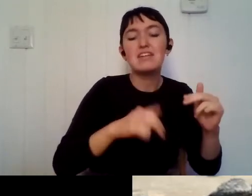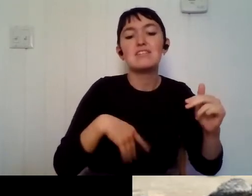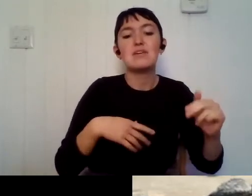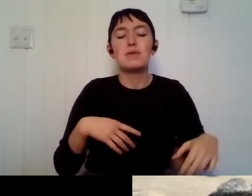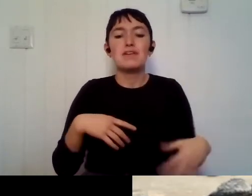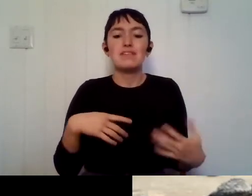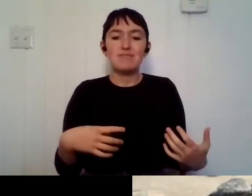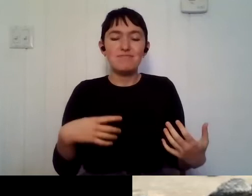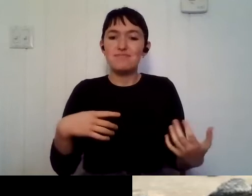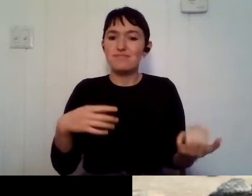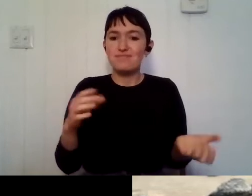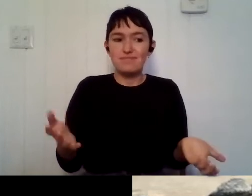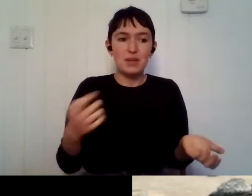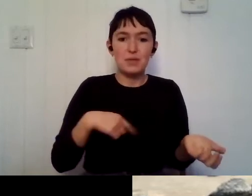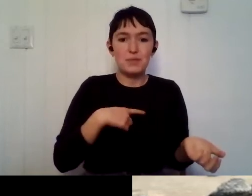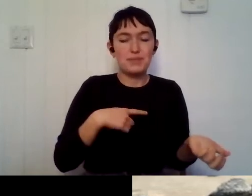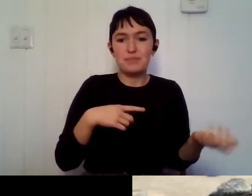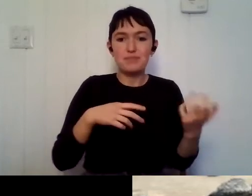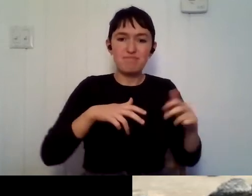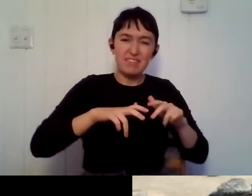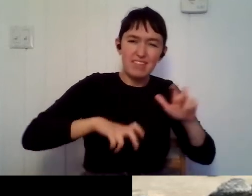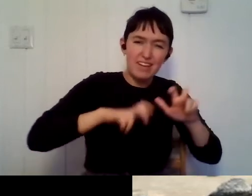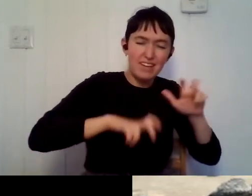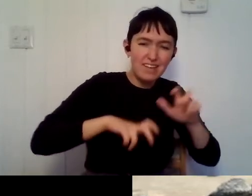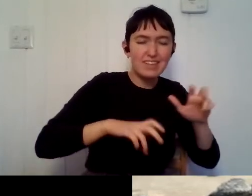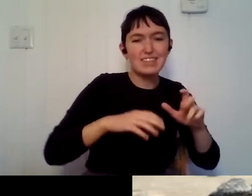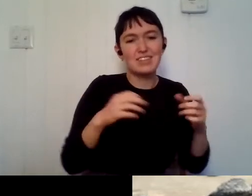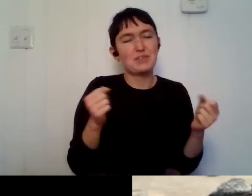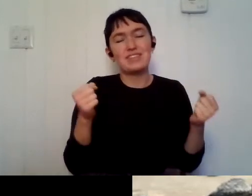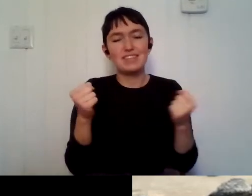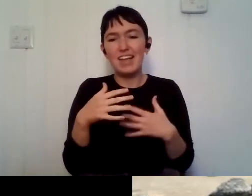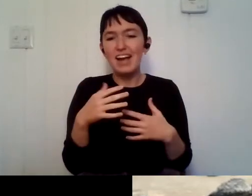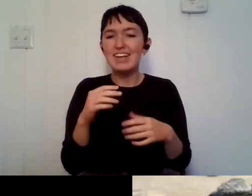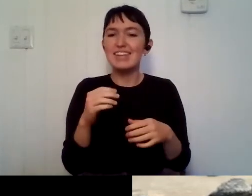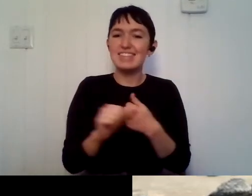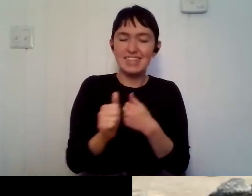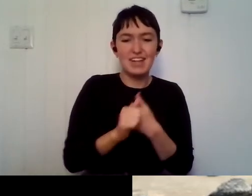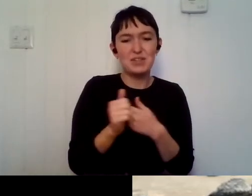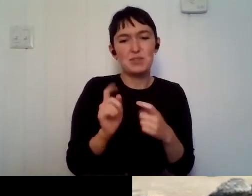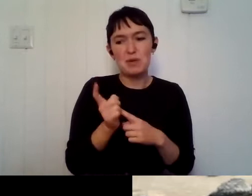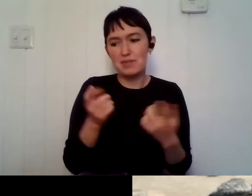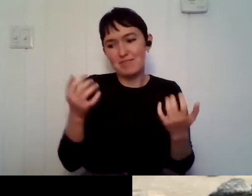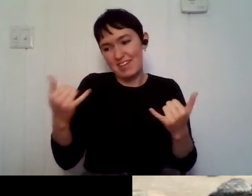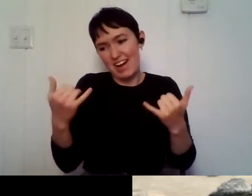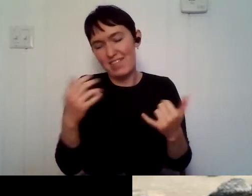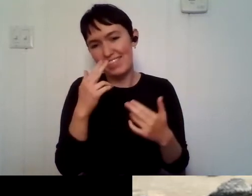wasn't any help with the rain. Um, so that was a kind of scary and dangerous moment. Um, but we laughed about it. Um,